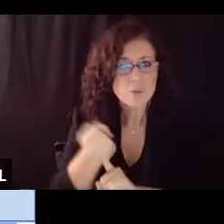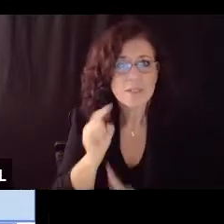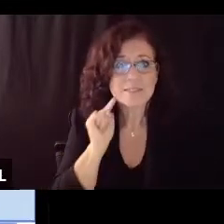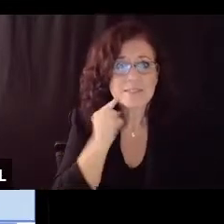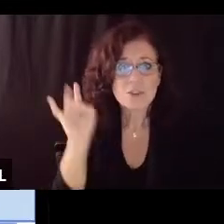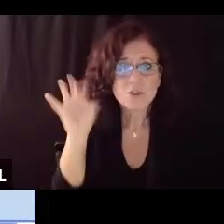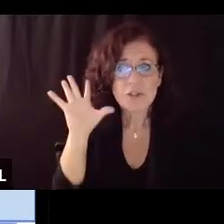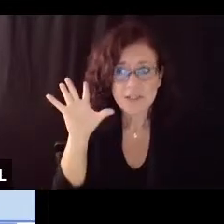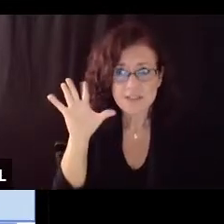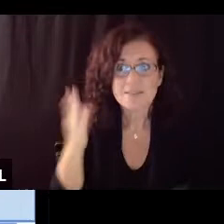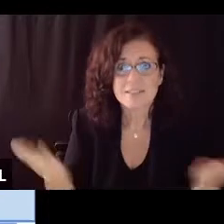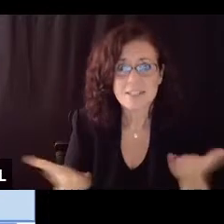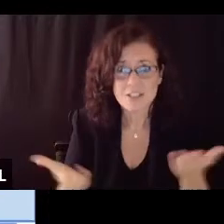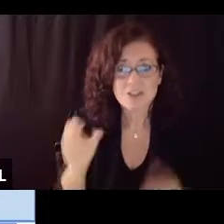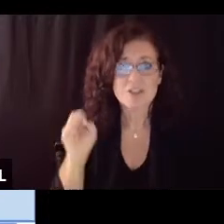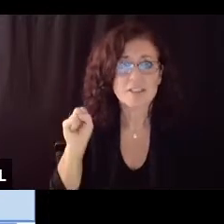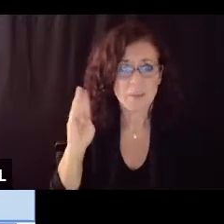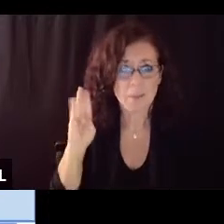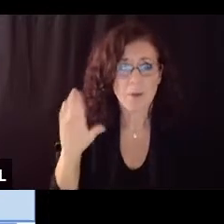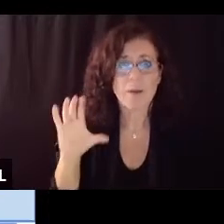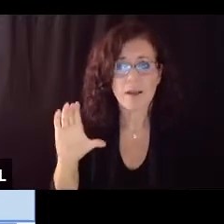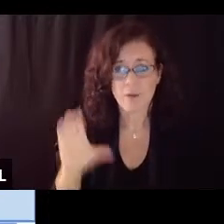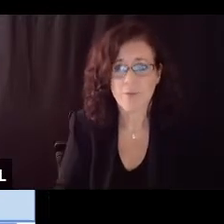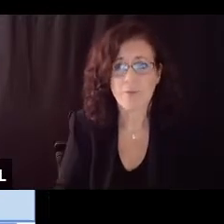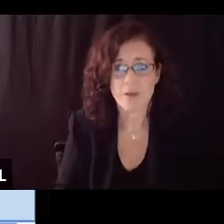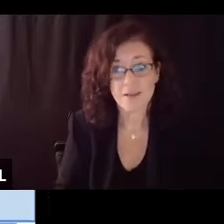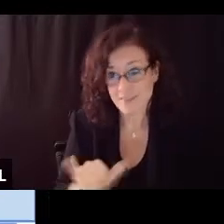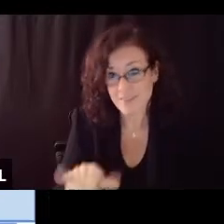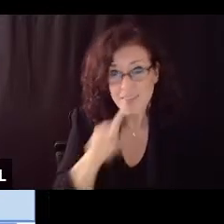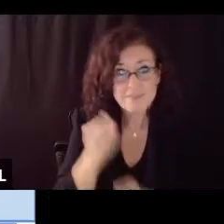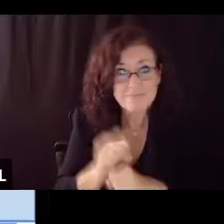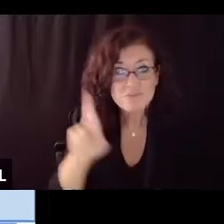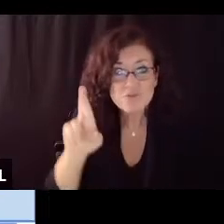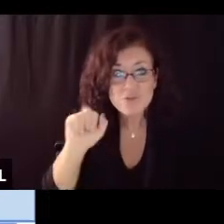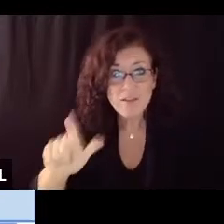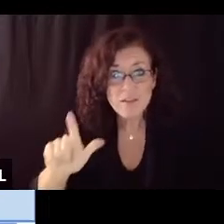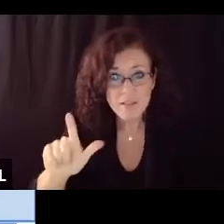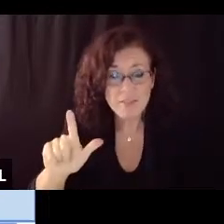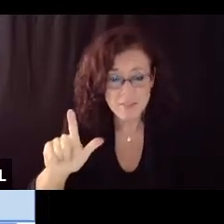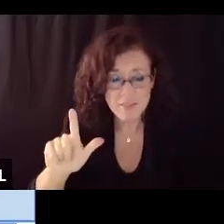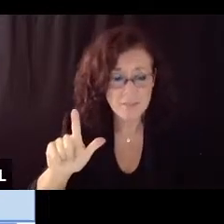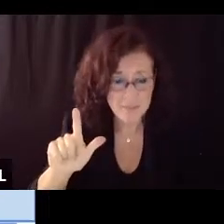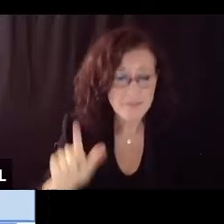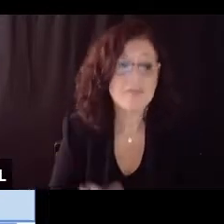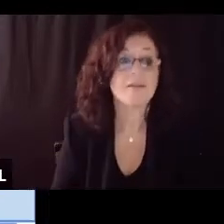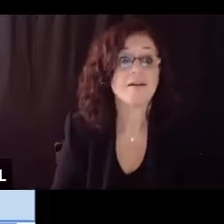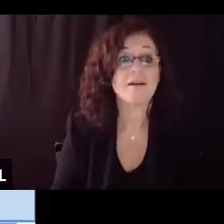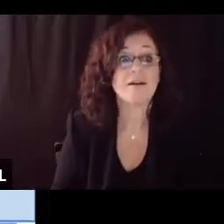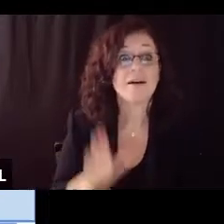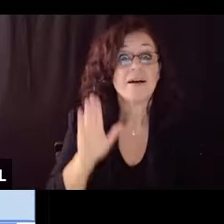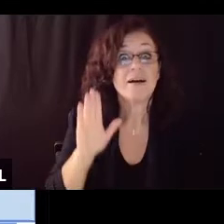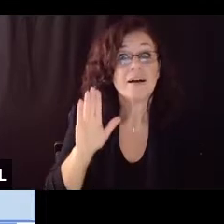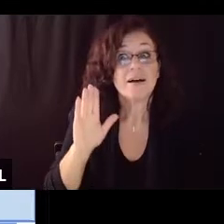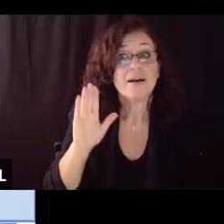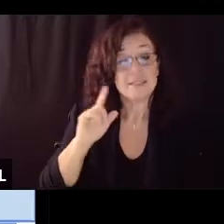in Santa Barbara County and that's very real we also have some positive things in addition to the upcoming vaccine we have